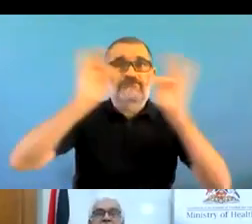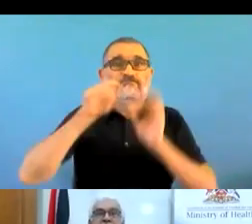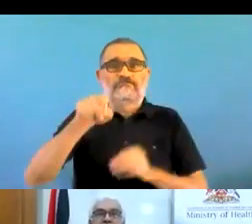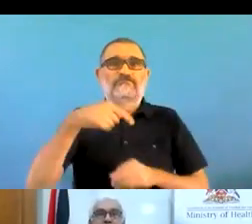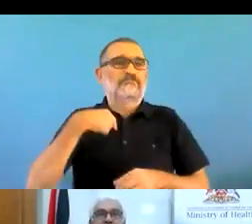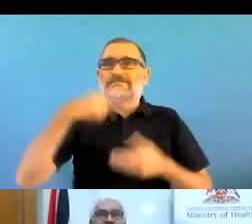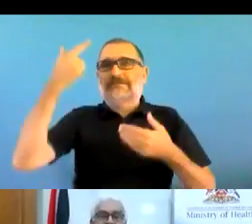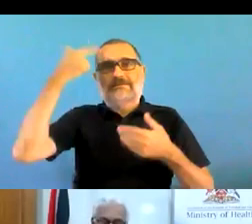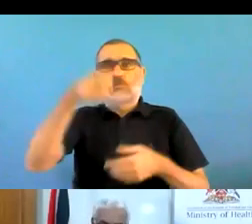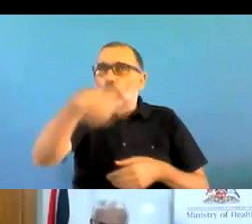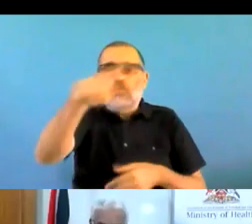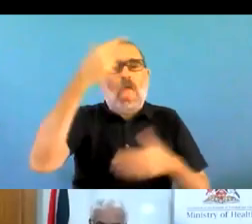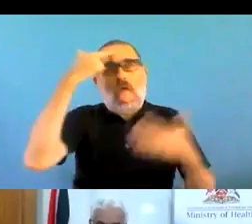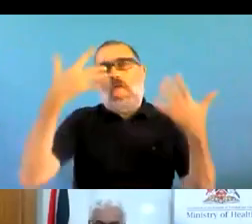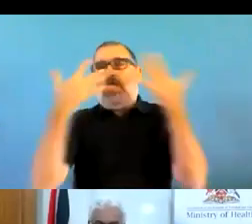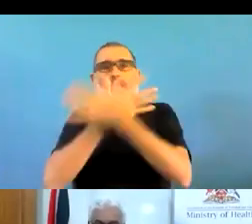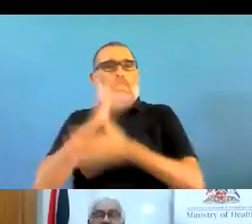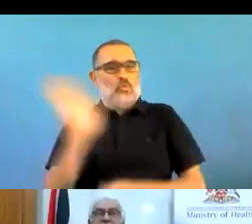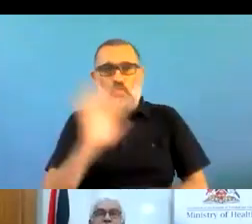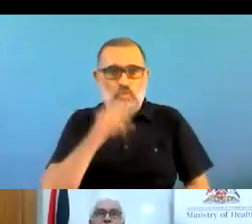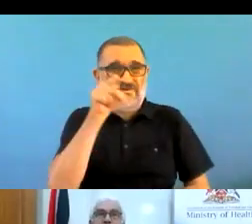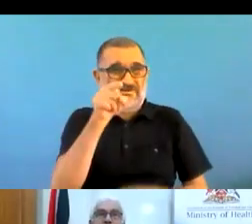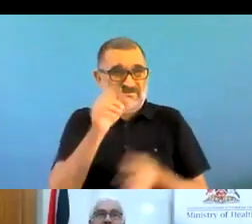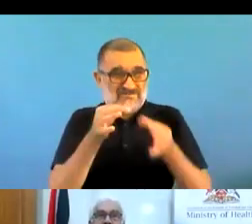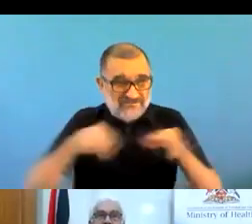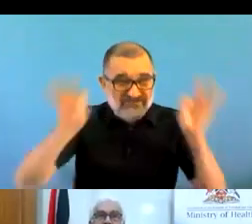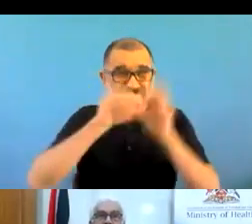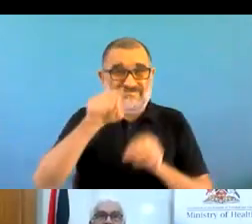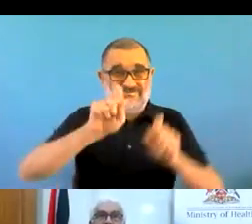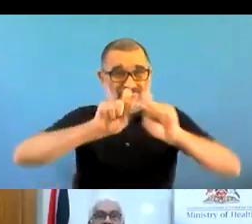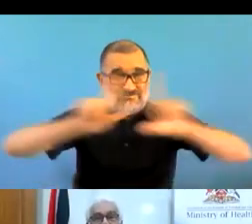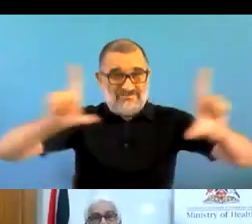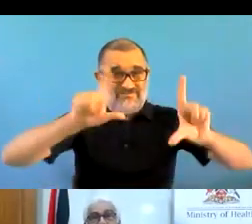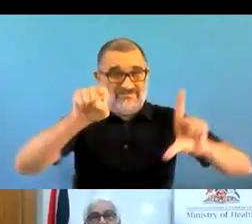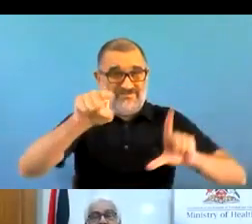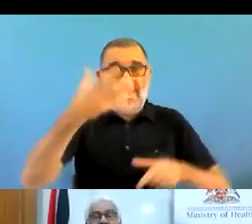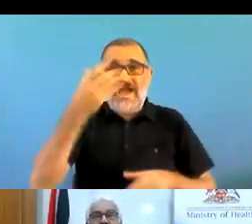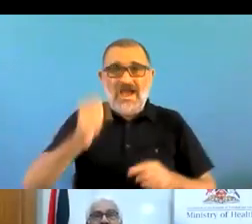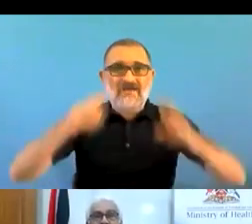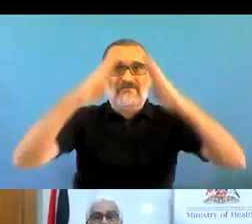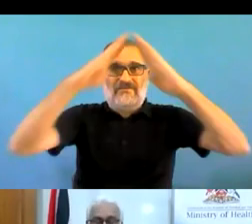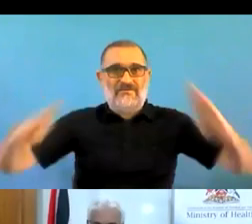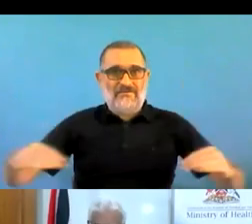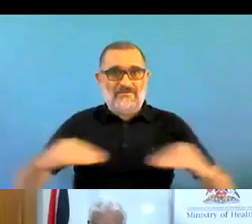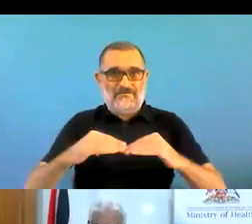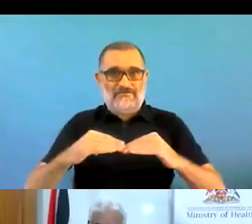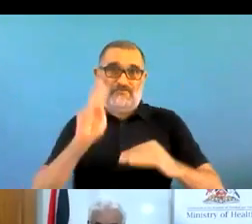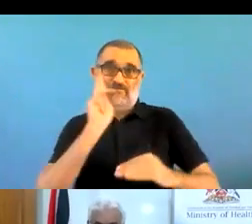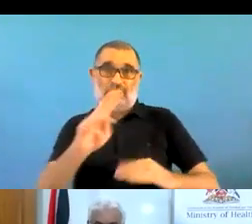focus on the central part first, that four-layer pyramid, I think it's a good layout.